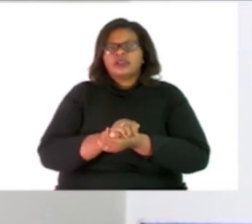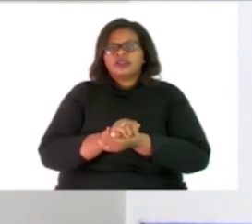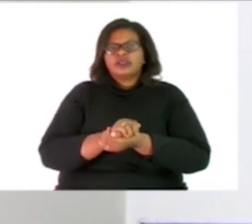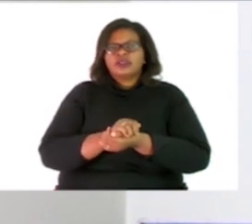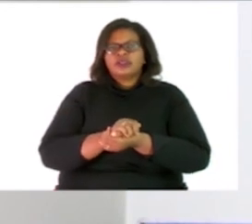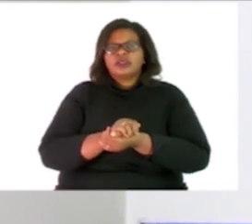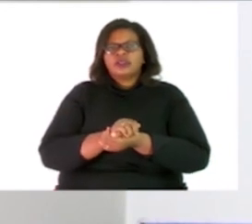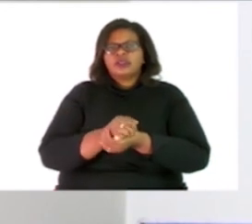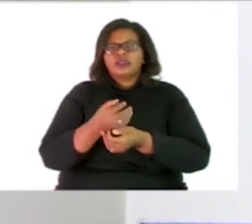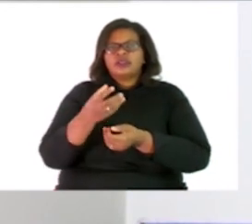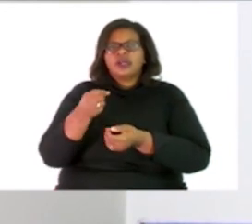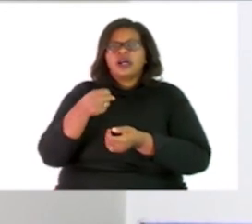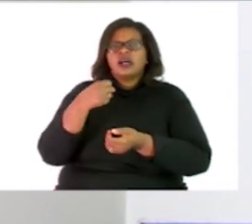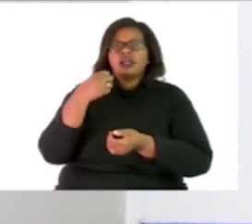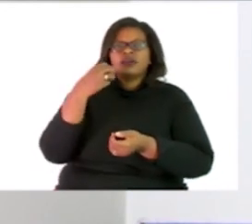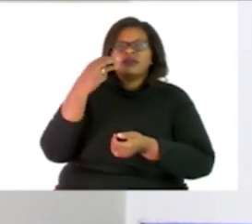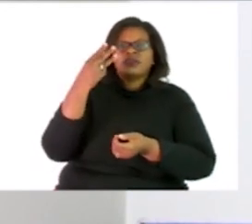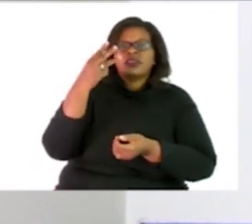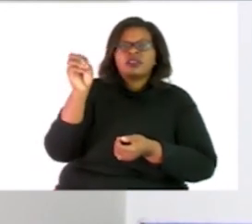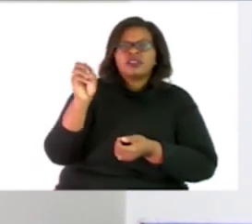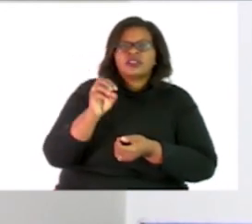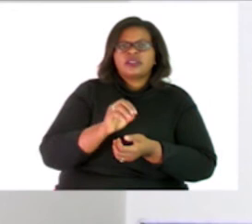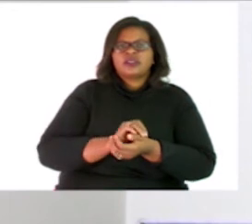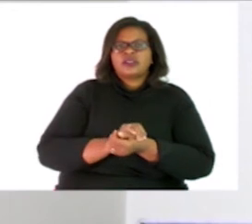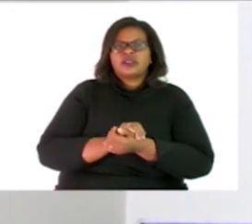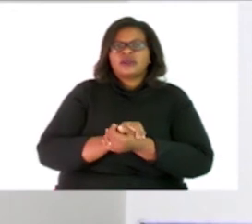I have 20 I have 30